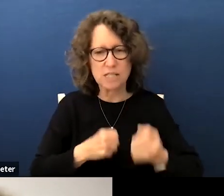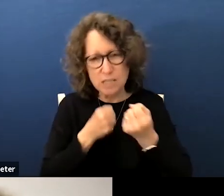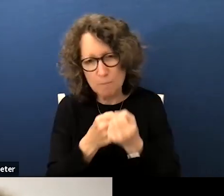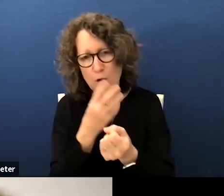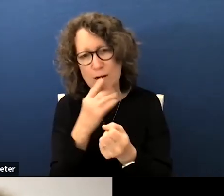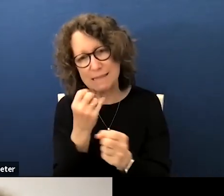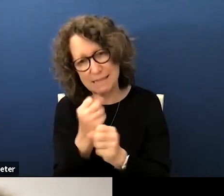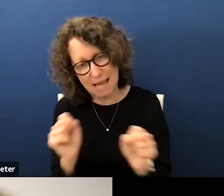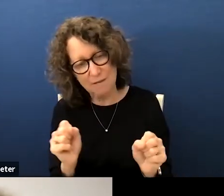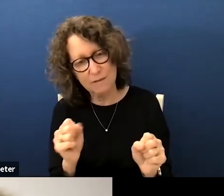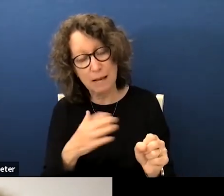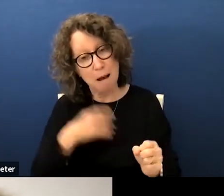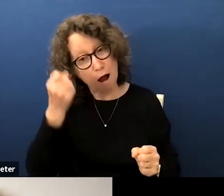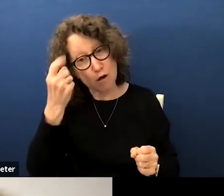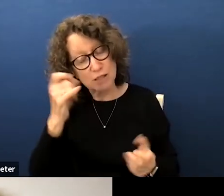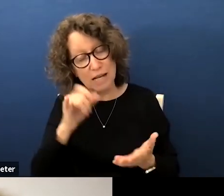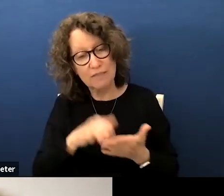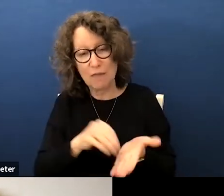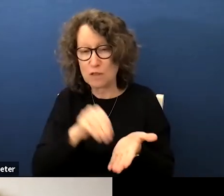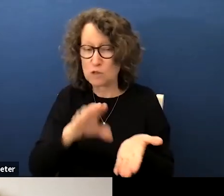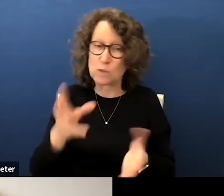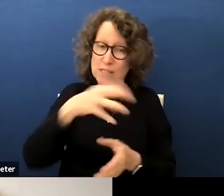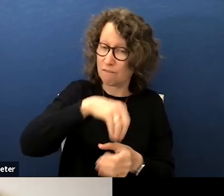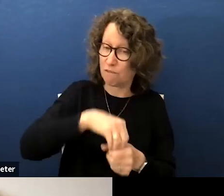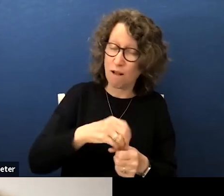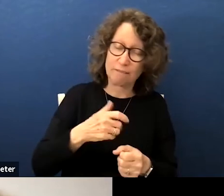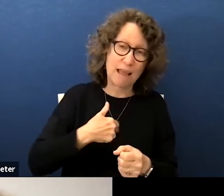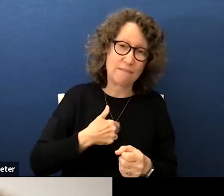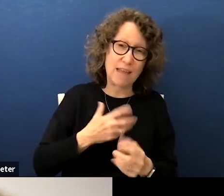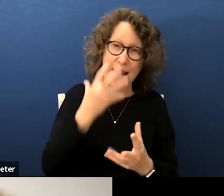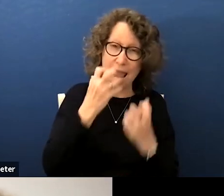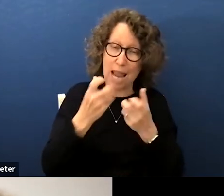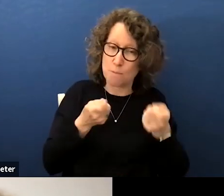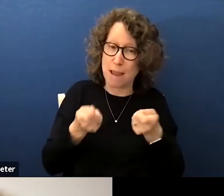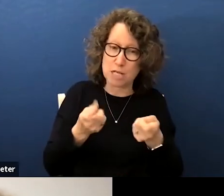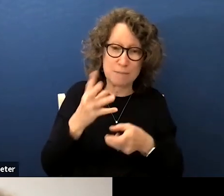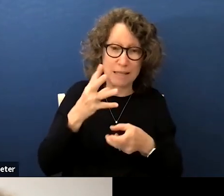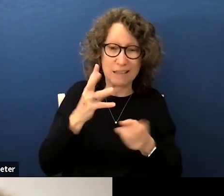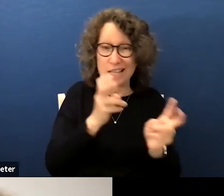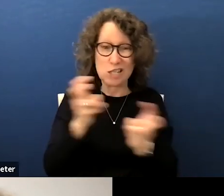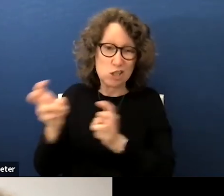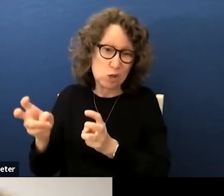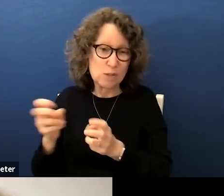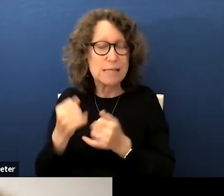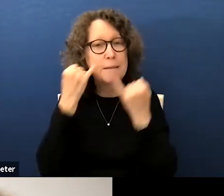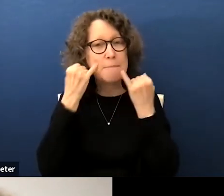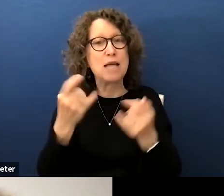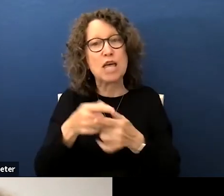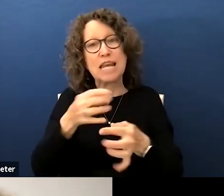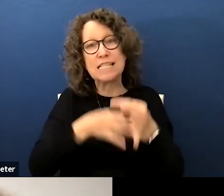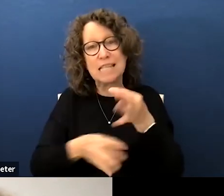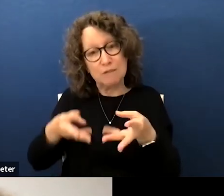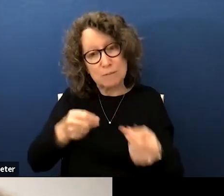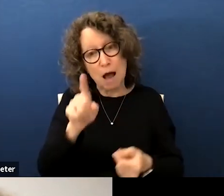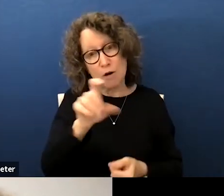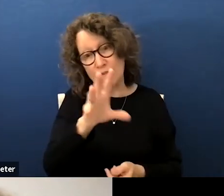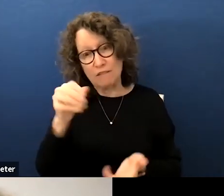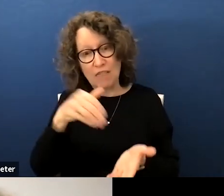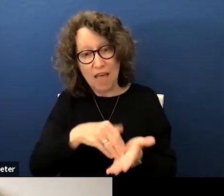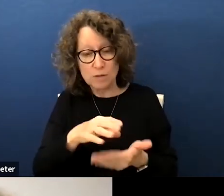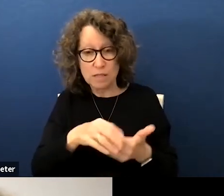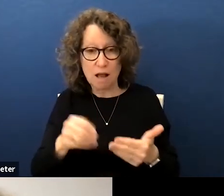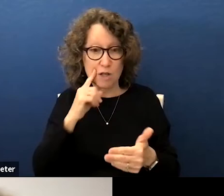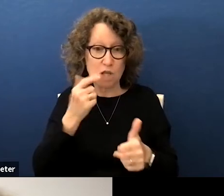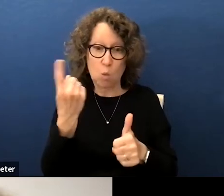safety my understanding is that the students involved have had anger management issues in the past imagine if instead of spending 150 000